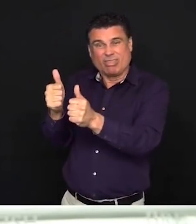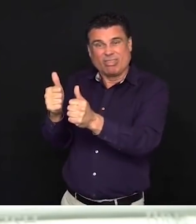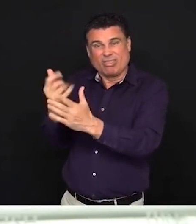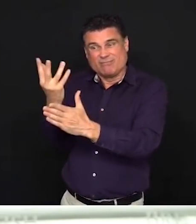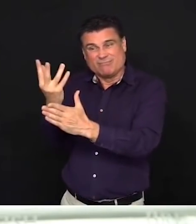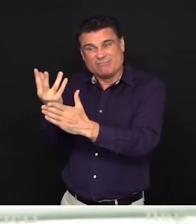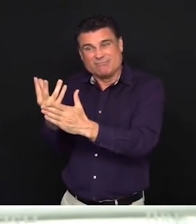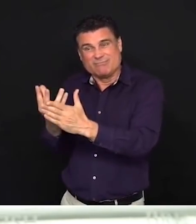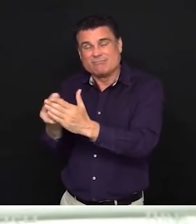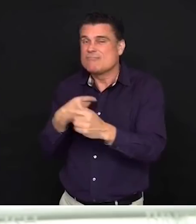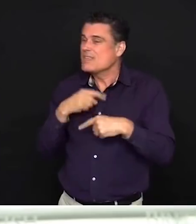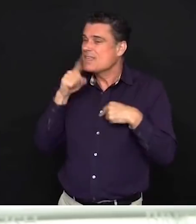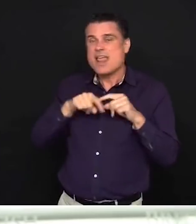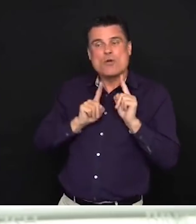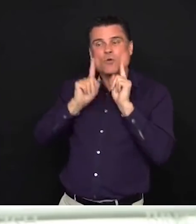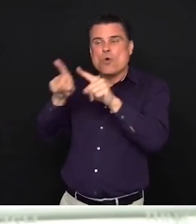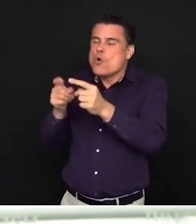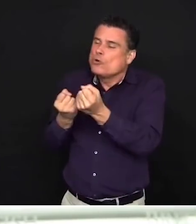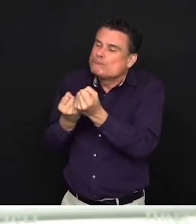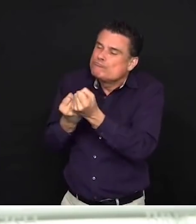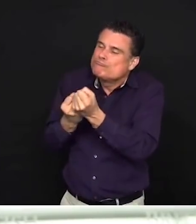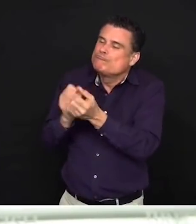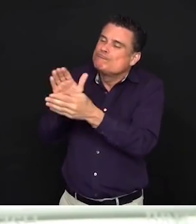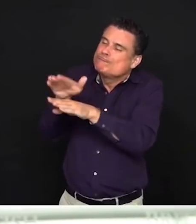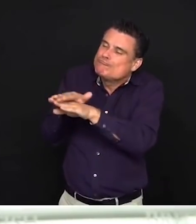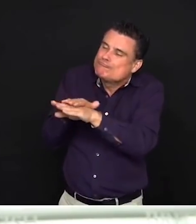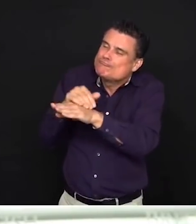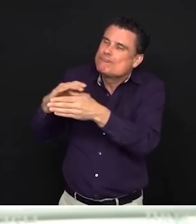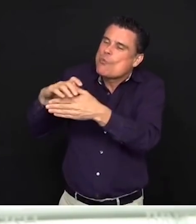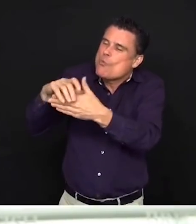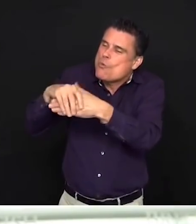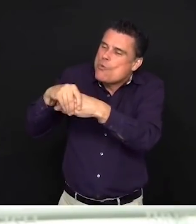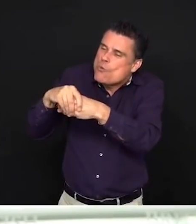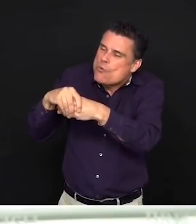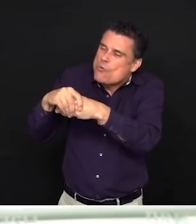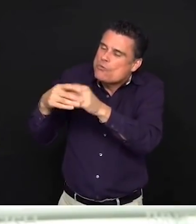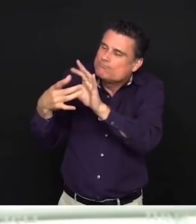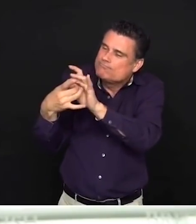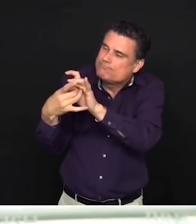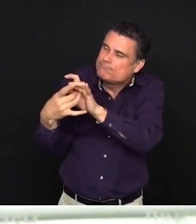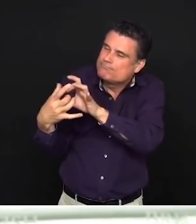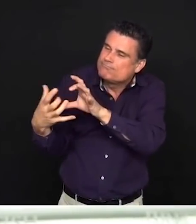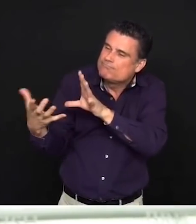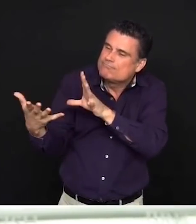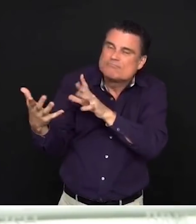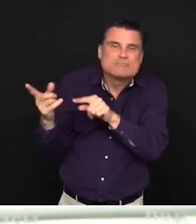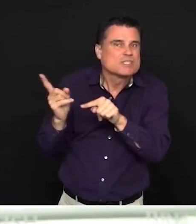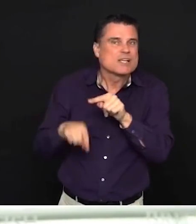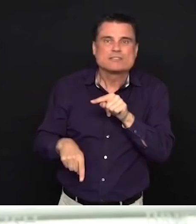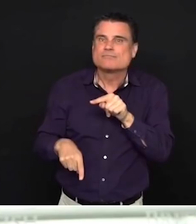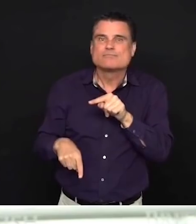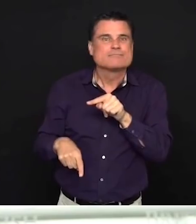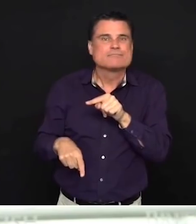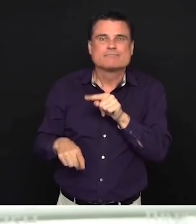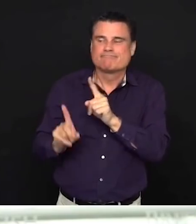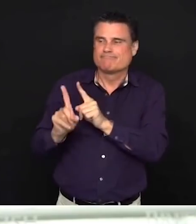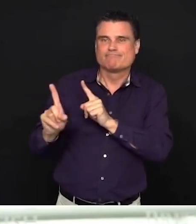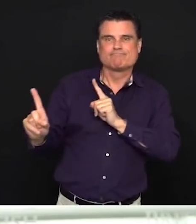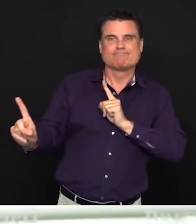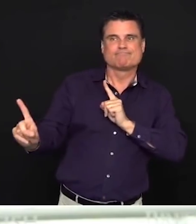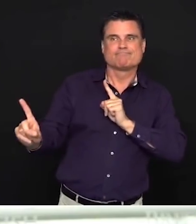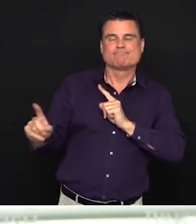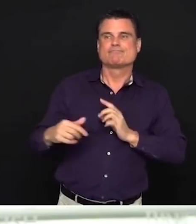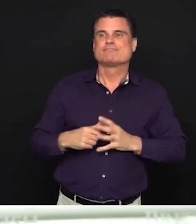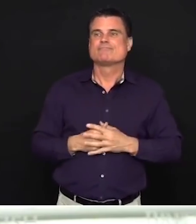And while we know that these physically distancing measures are temporary and are in everyone's interest, it's